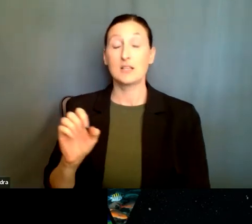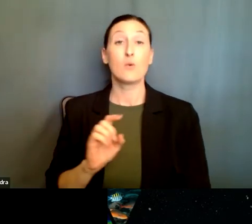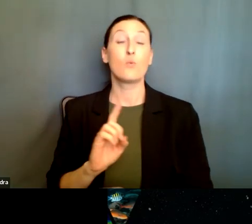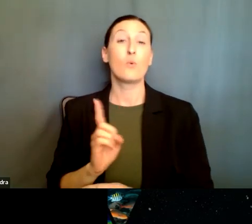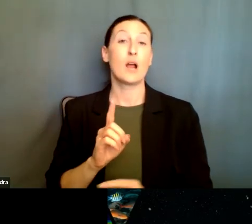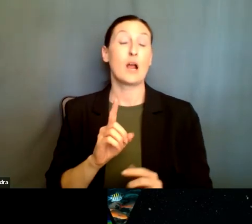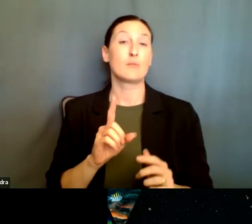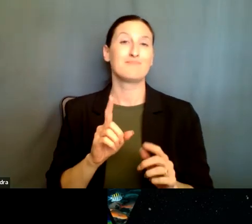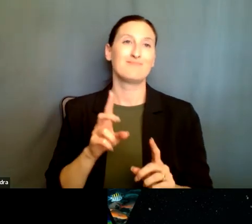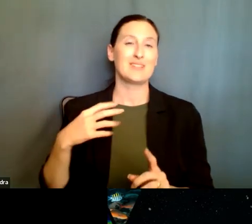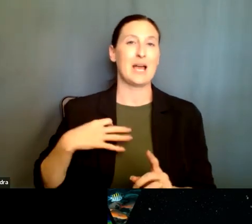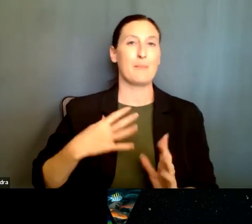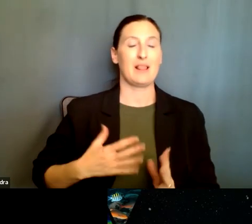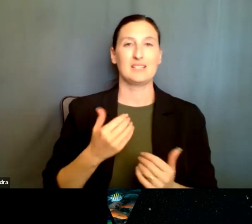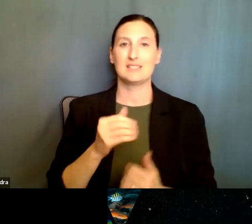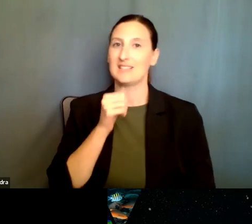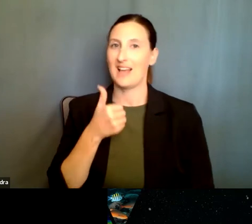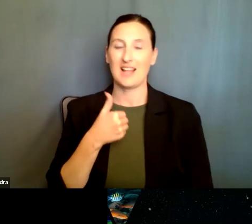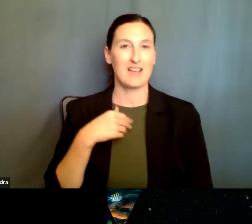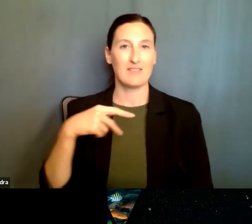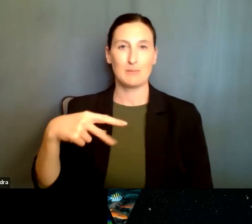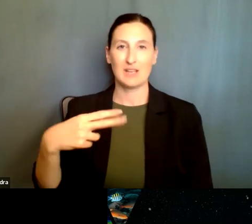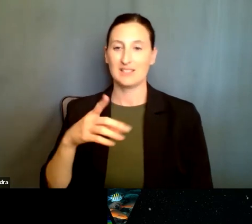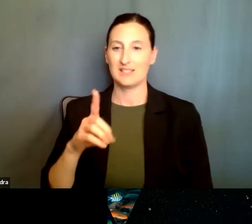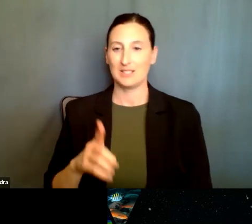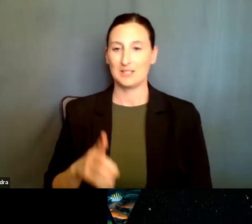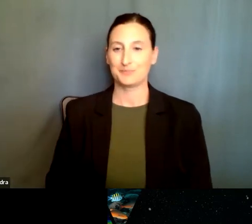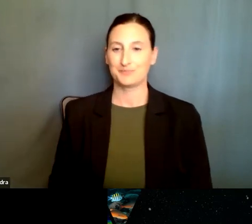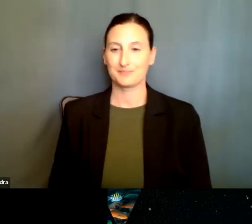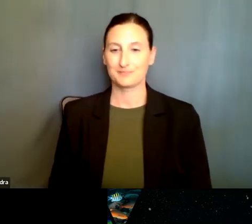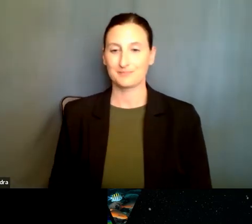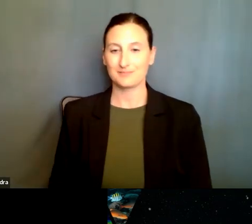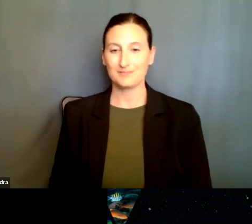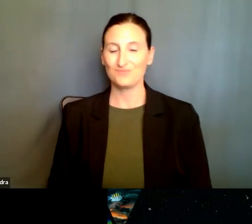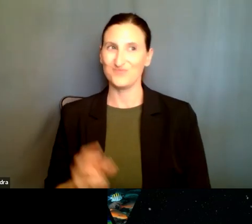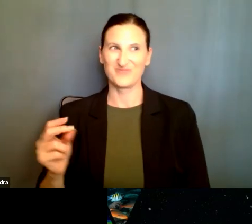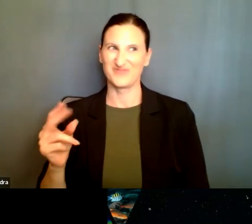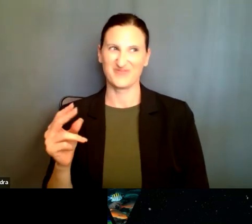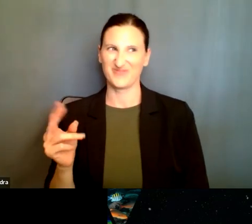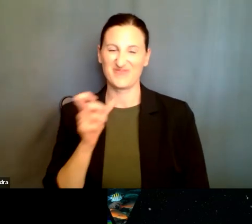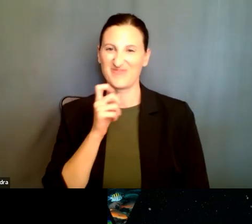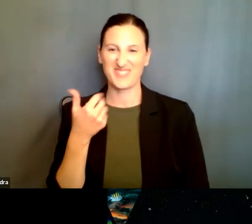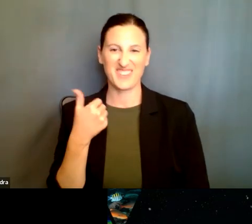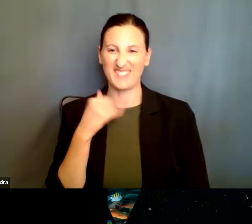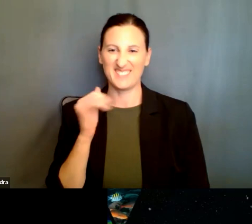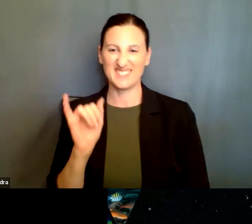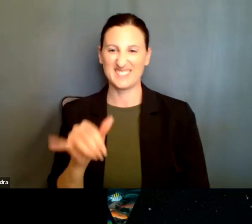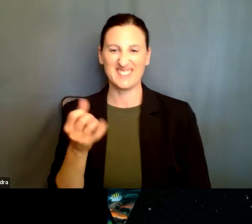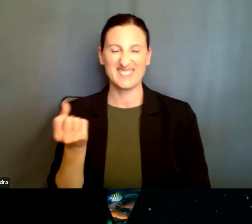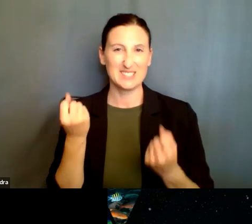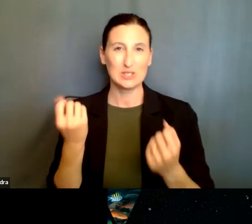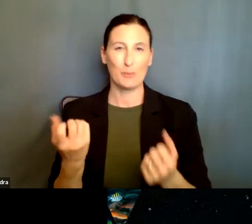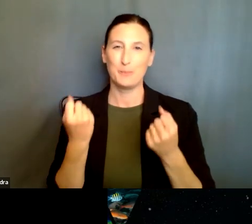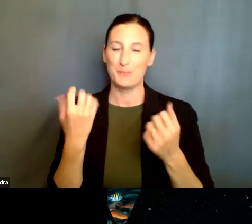Uh, I do not have an encyclopedic knowledge about. Okay. Got it. it. Okay. of awards that